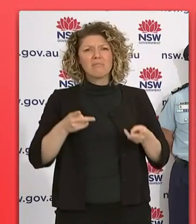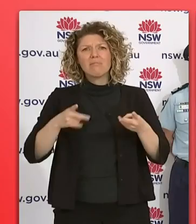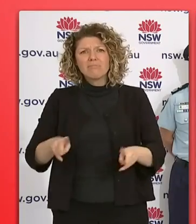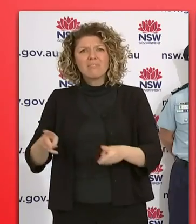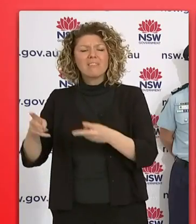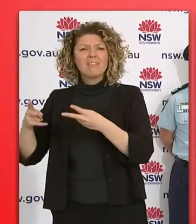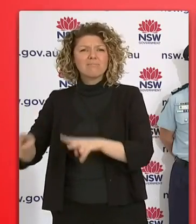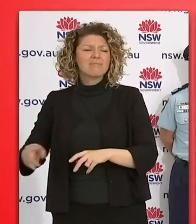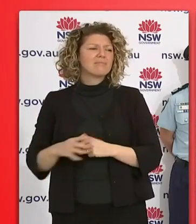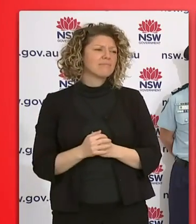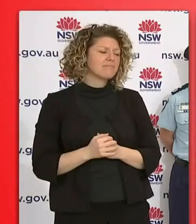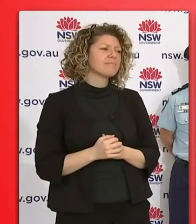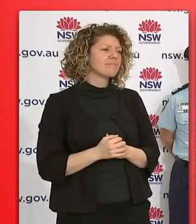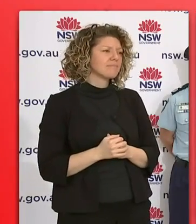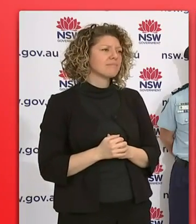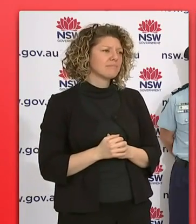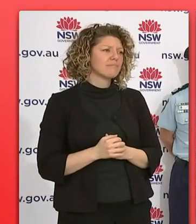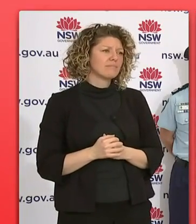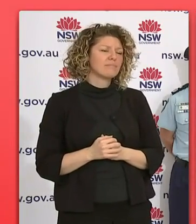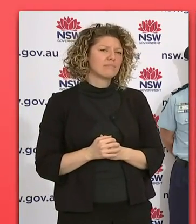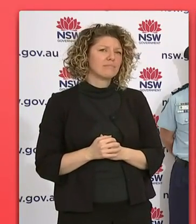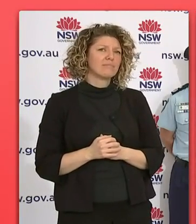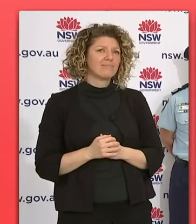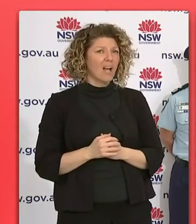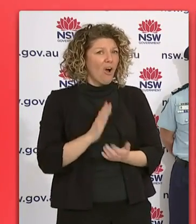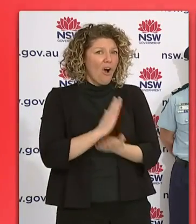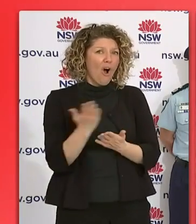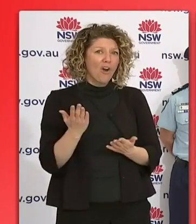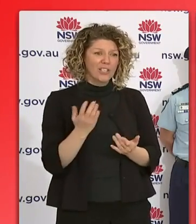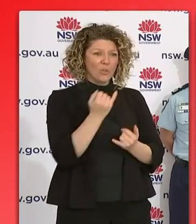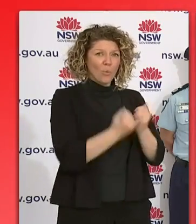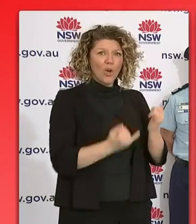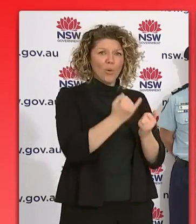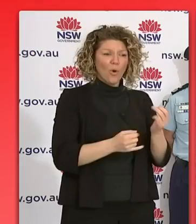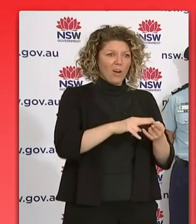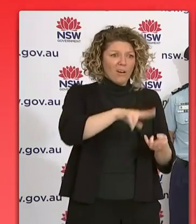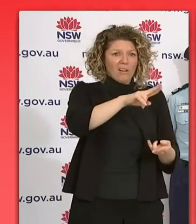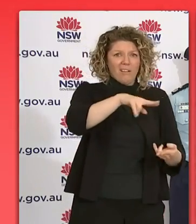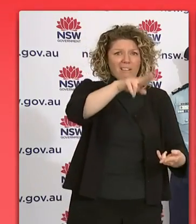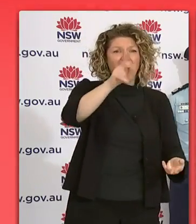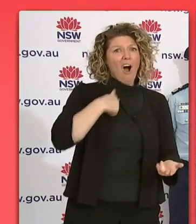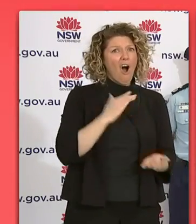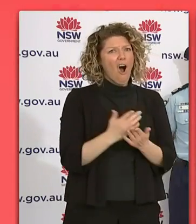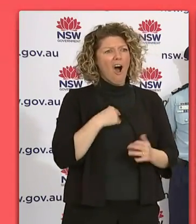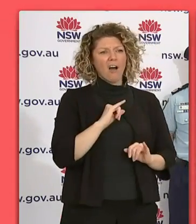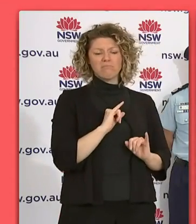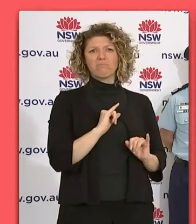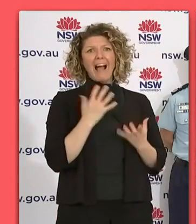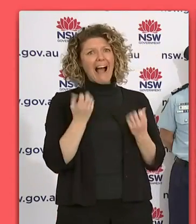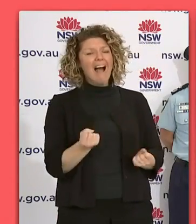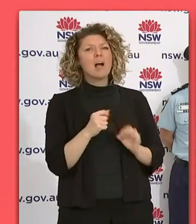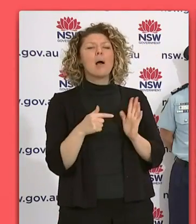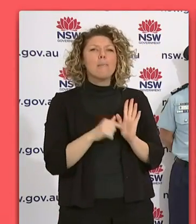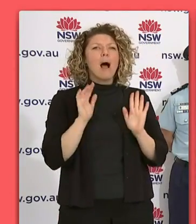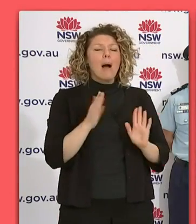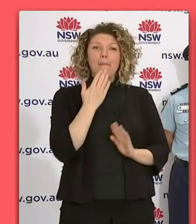but, um, I'm not going to shy away from the fact that increasing case numbers is a horrible situation and not one we want to be in, but please be reassured